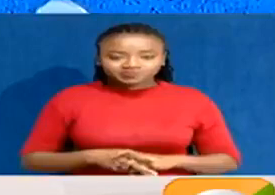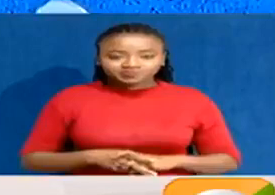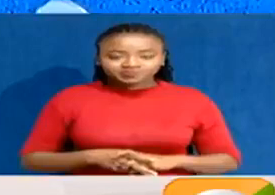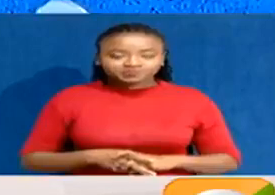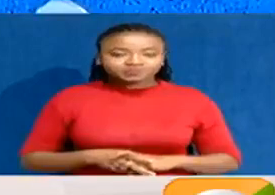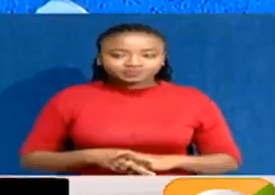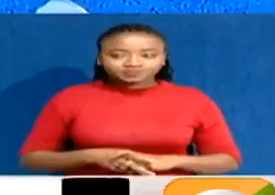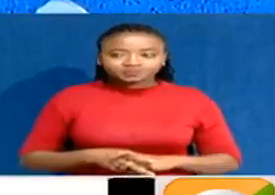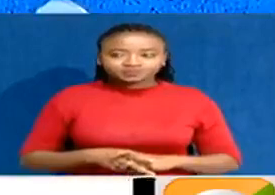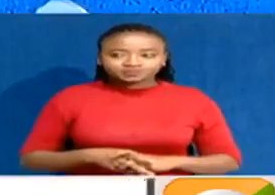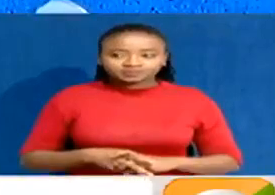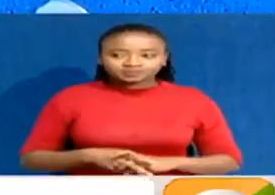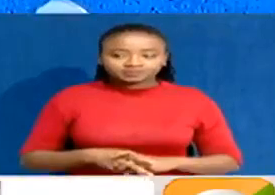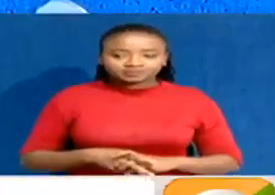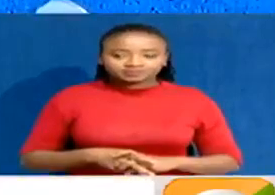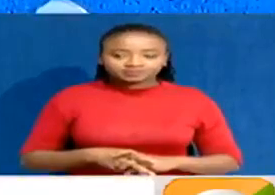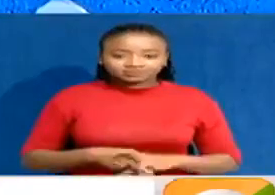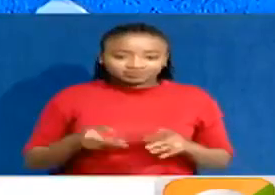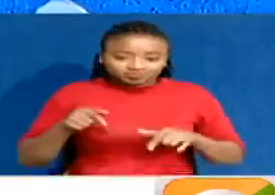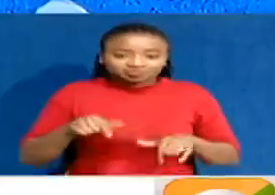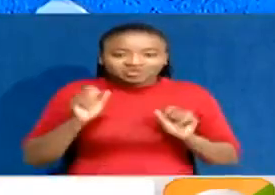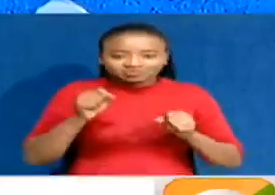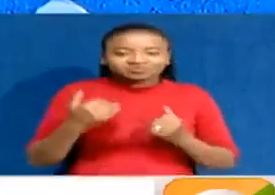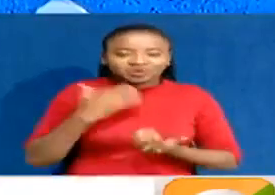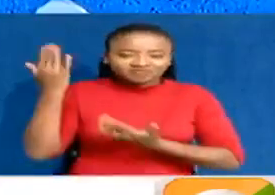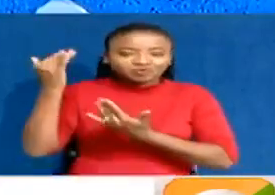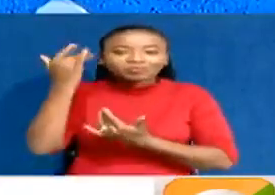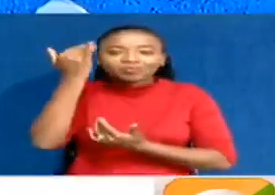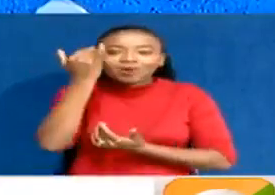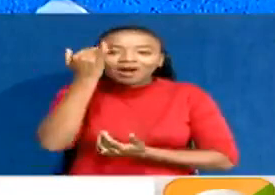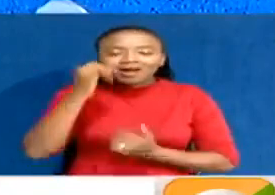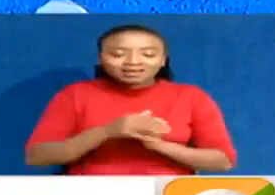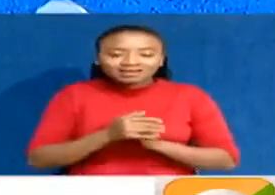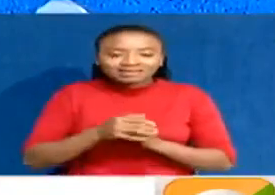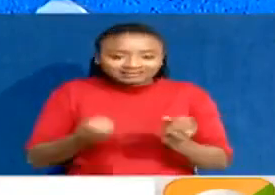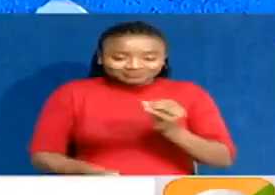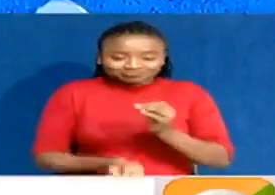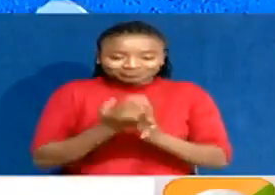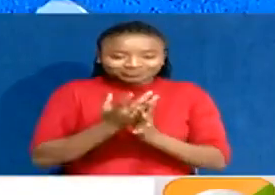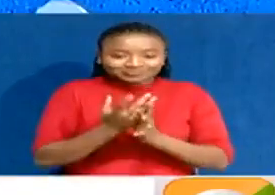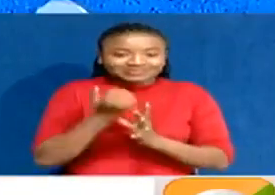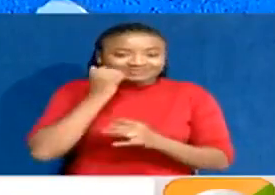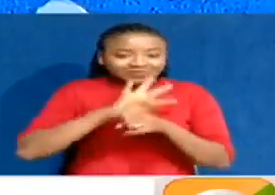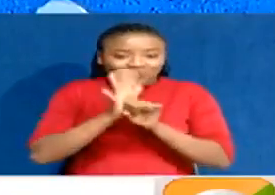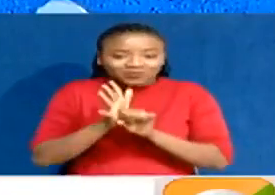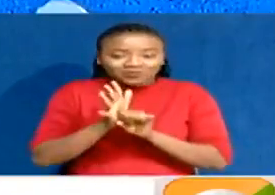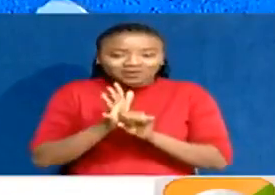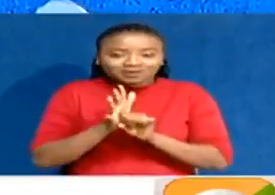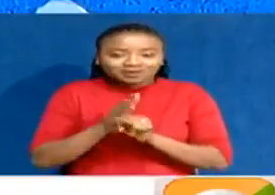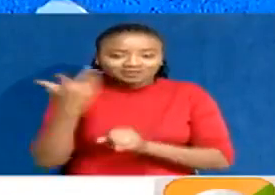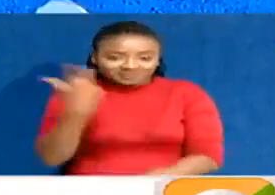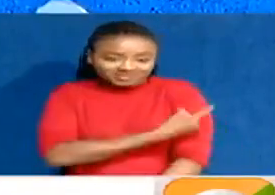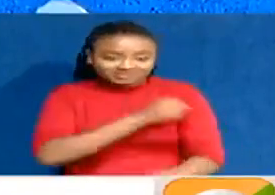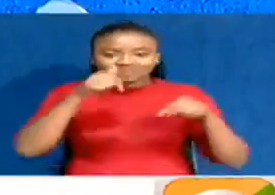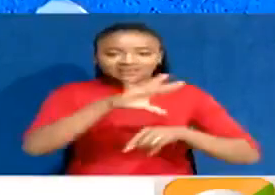Here in Kenya, there is renewed hope tonight for the manufacture of COVID-19 vaccines in Africa. The University of